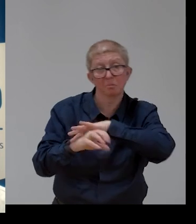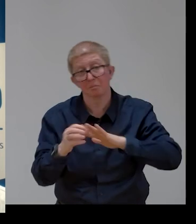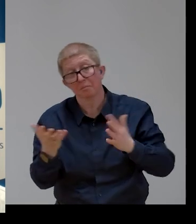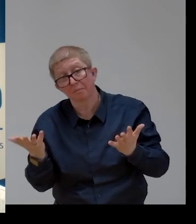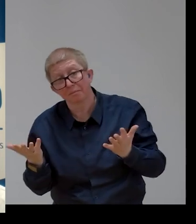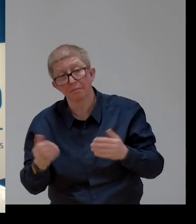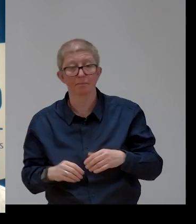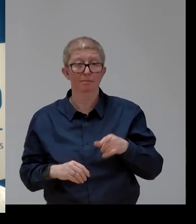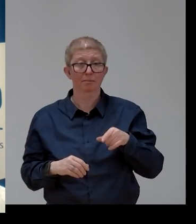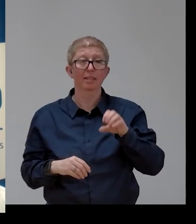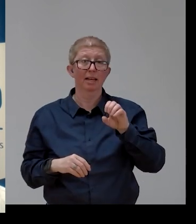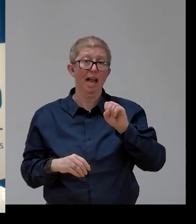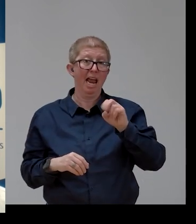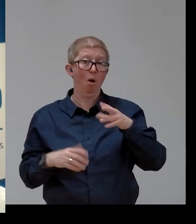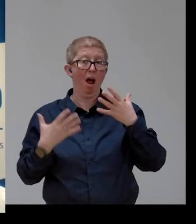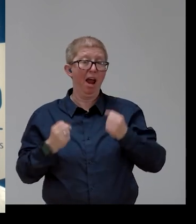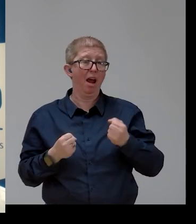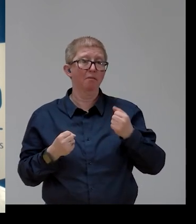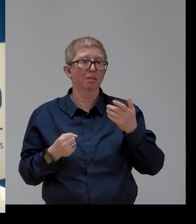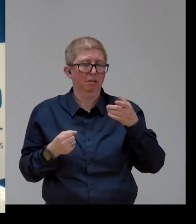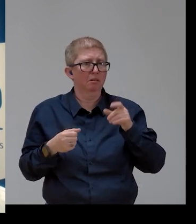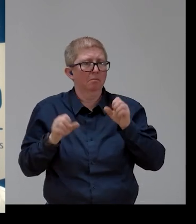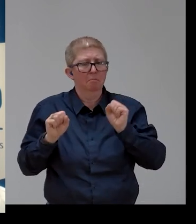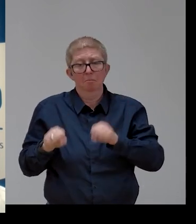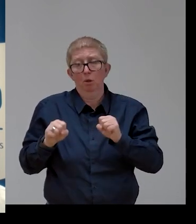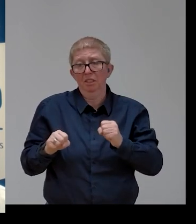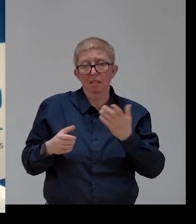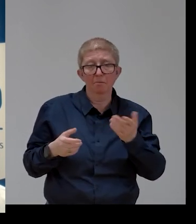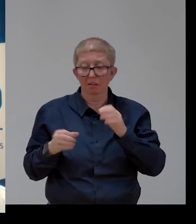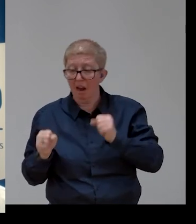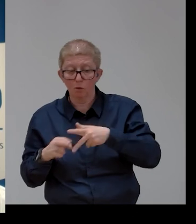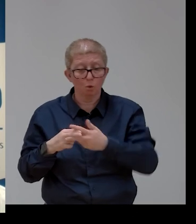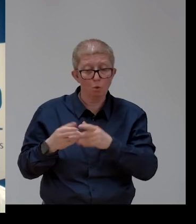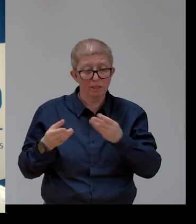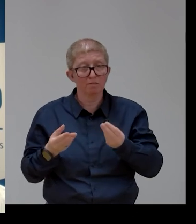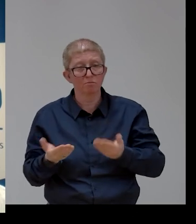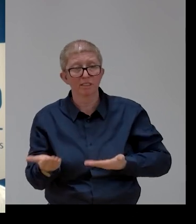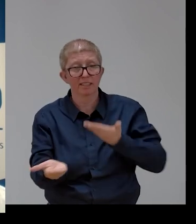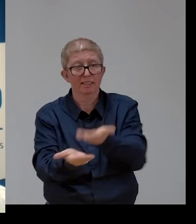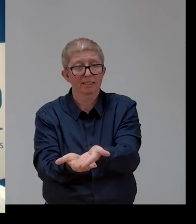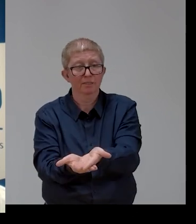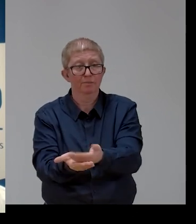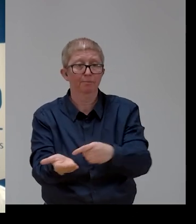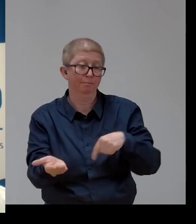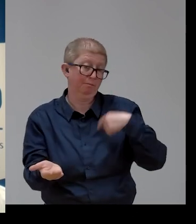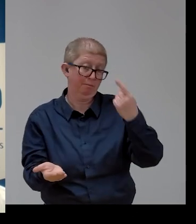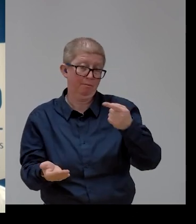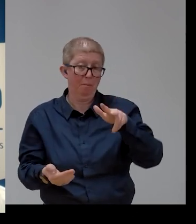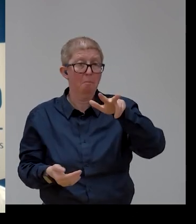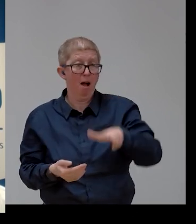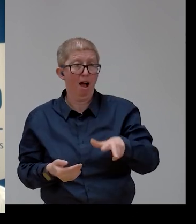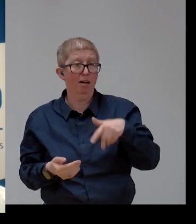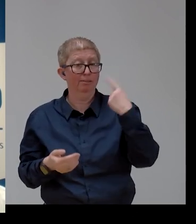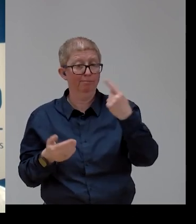availability. The EU disability strategy will be launched next March. That's an opportunity. The EU recovery funds, these 1